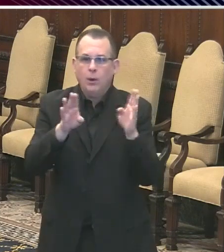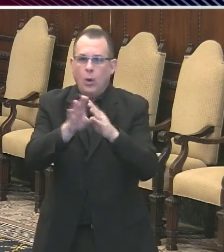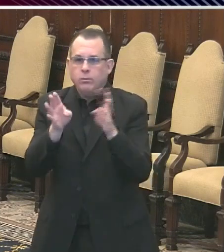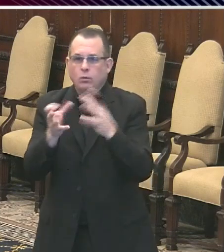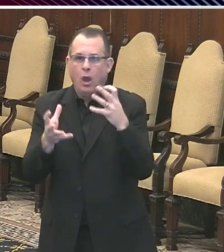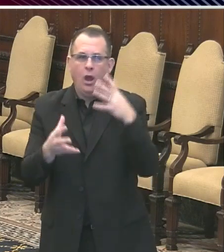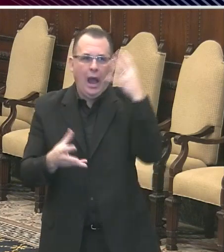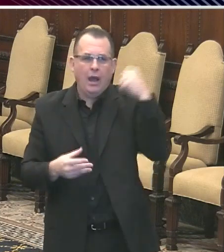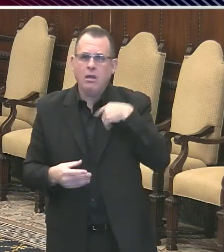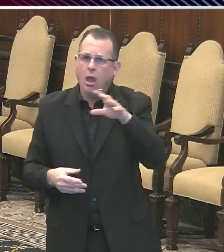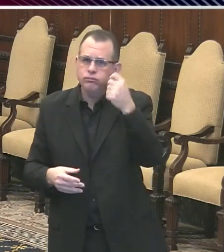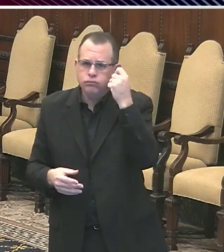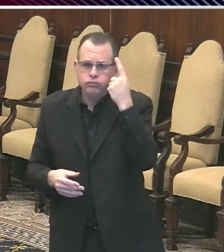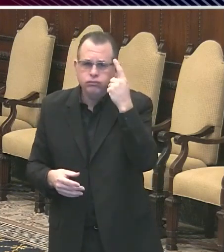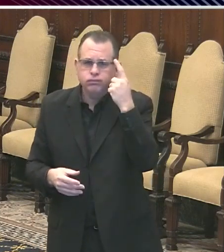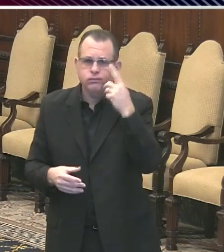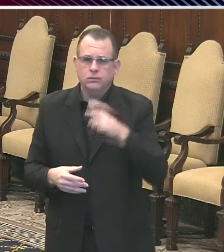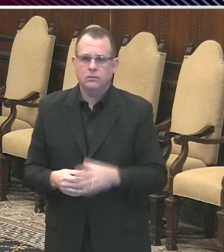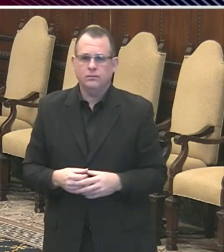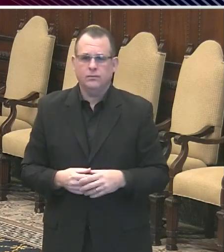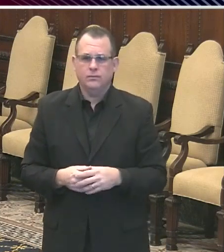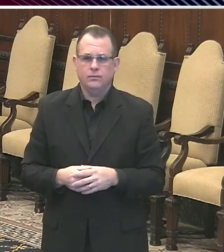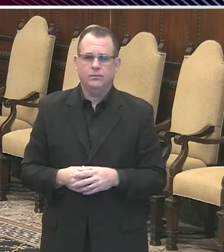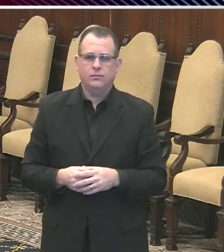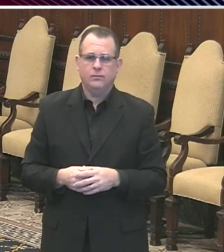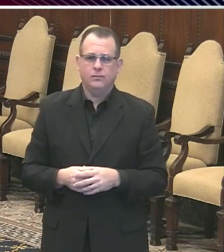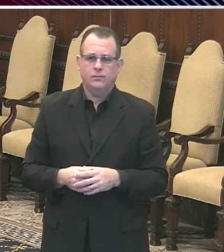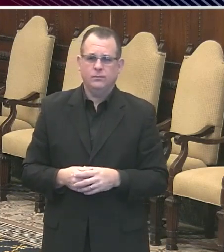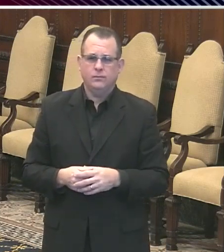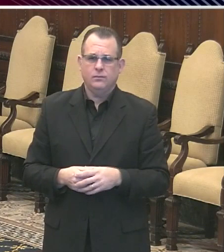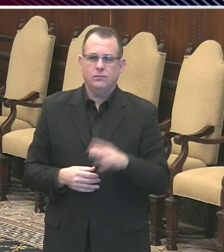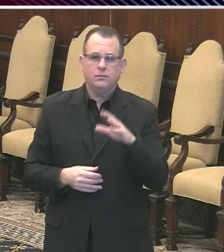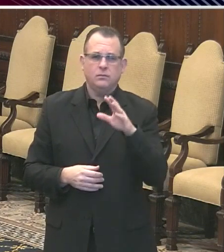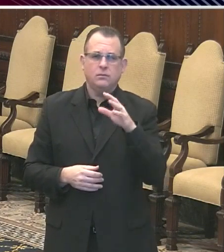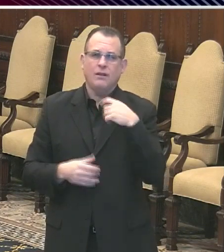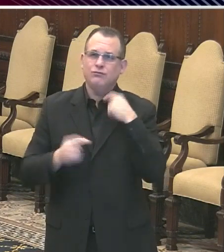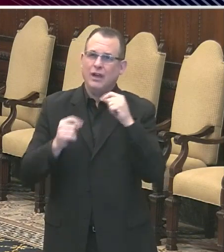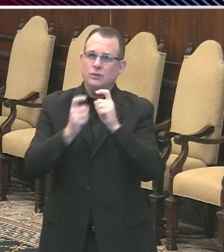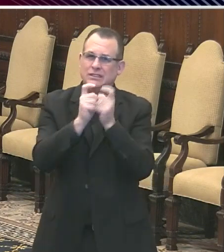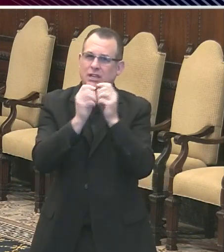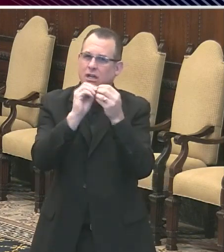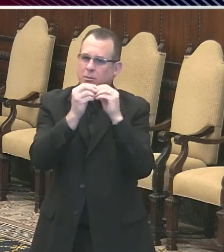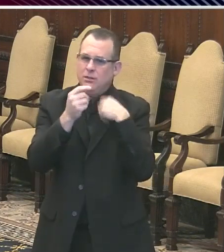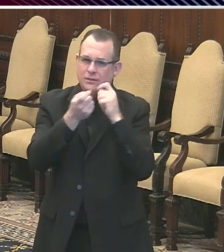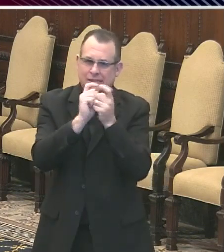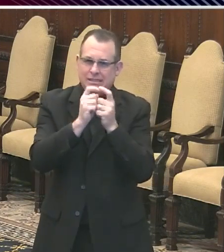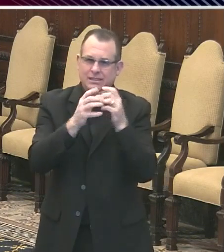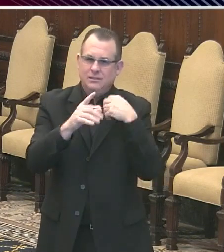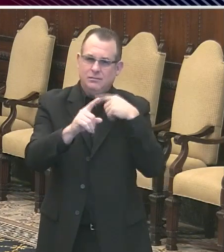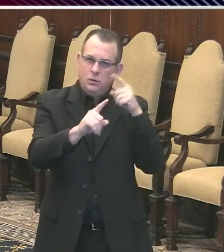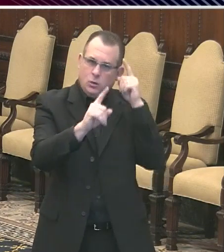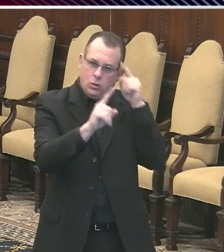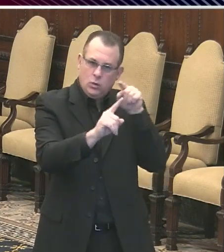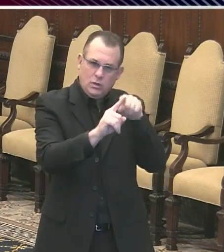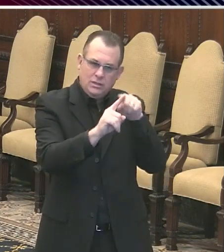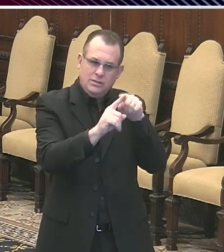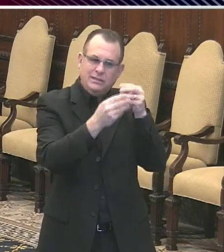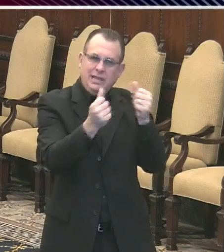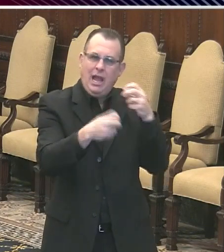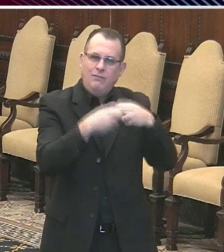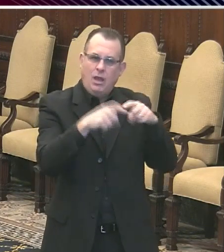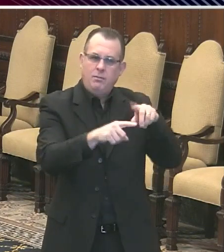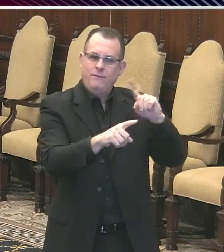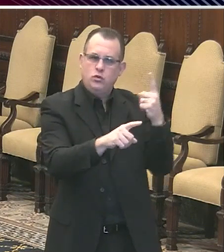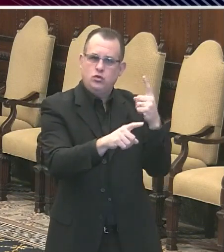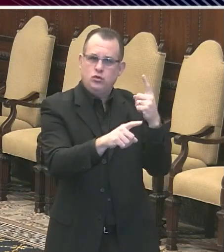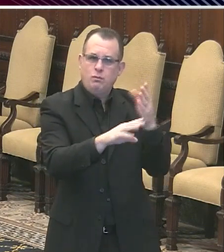But I think trying to, you know, rejigger the numbers a little bit isn't going to get us any closer to really solving this crisis. Thank you, doctor. Great. Thank you,